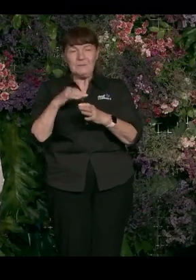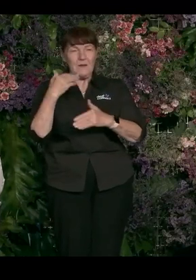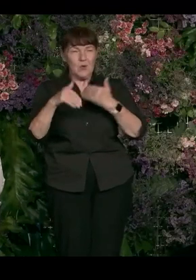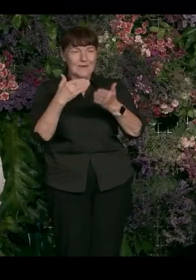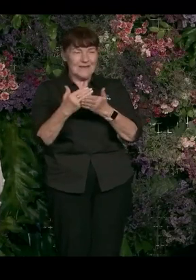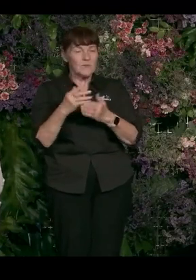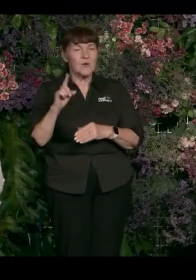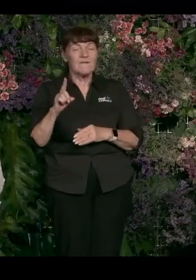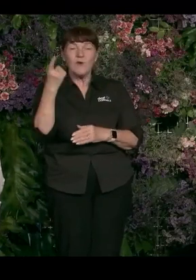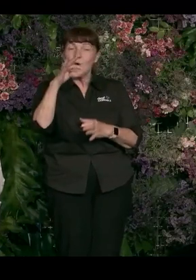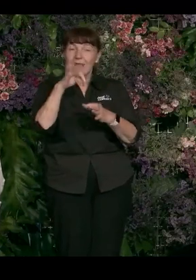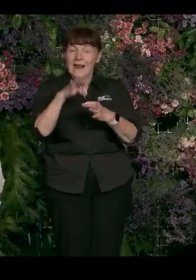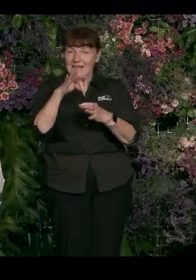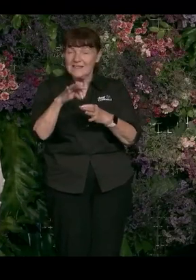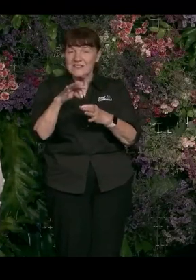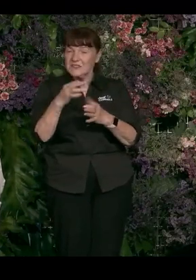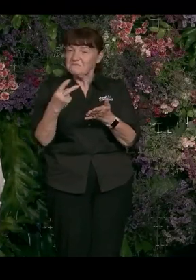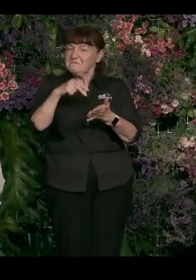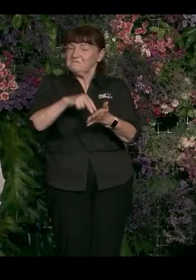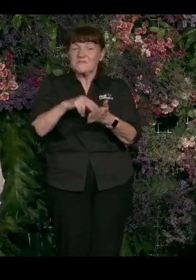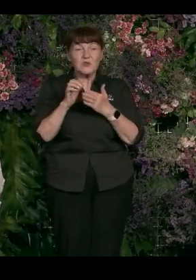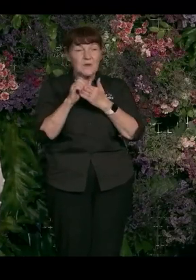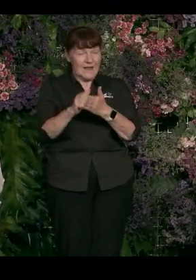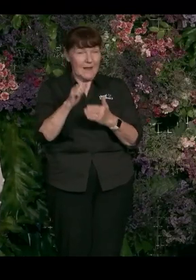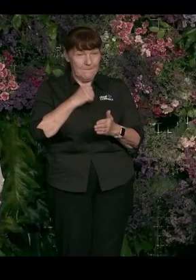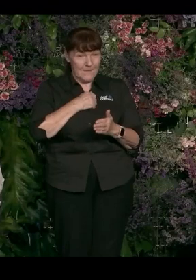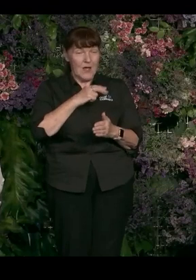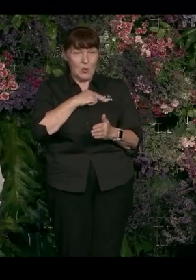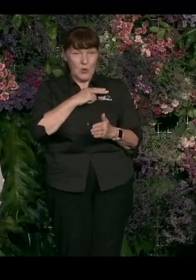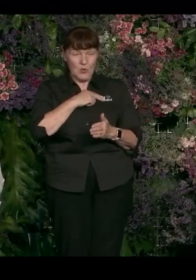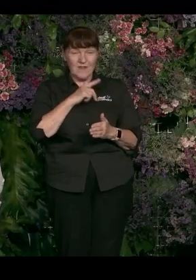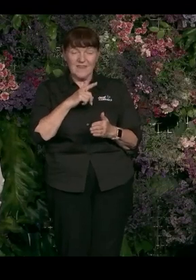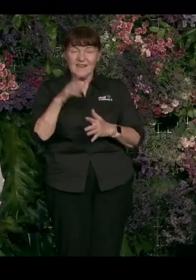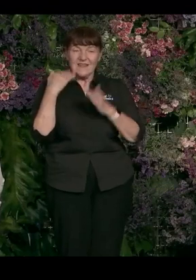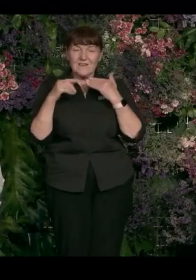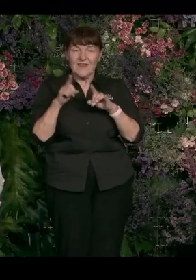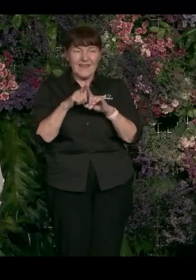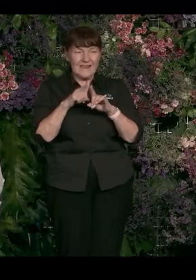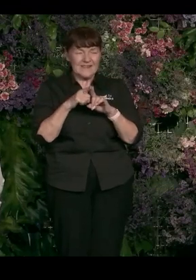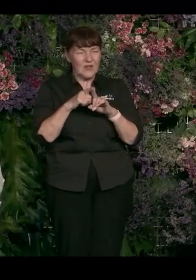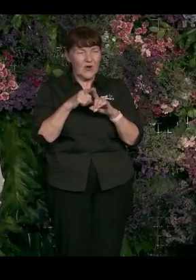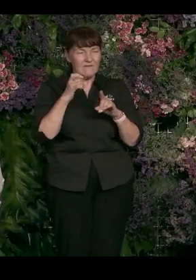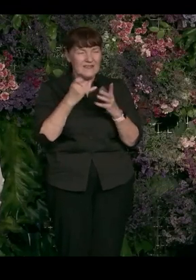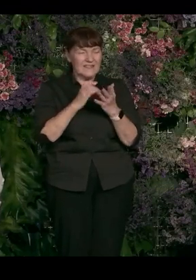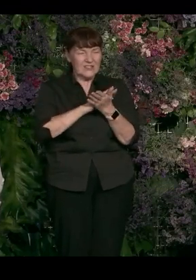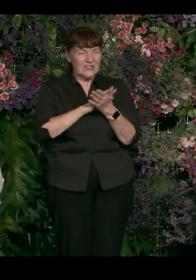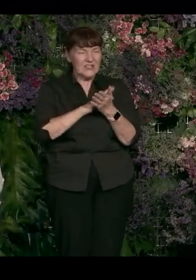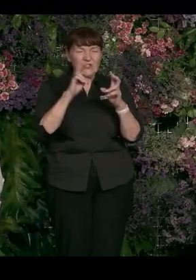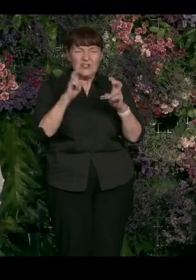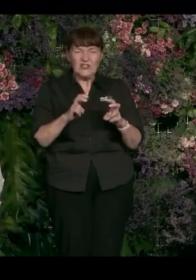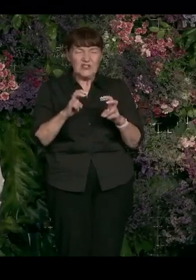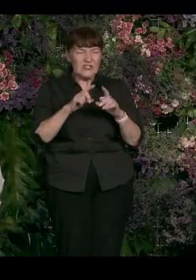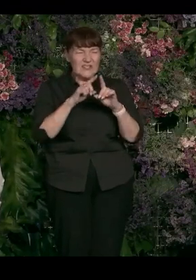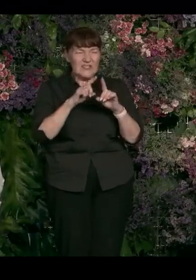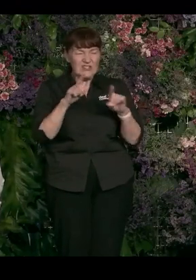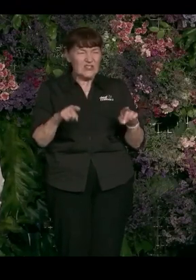the first election campaigns I stood for to lead my union, there's a history of things called shit sheets, when people